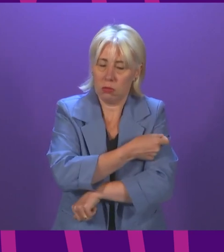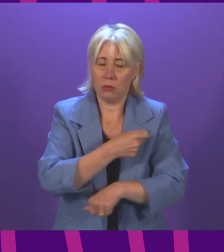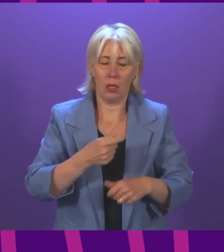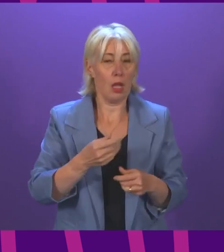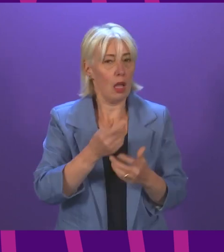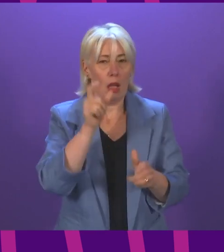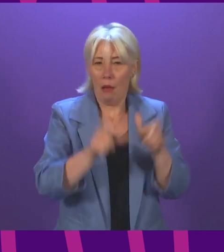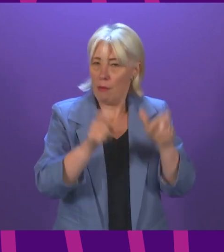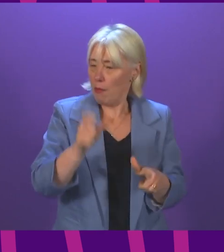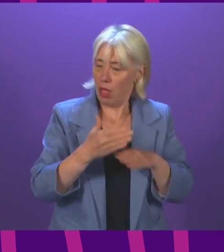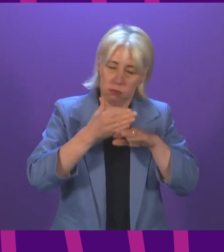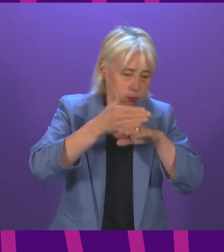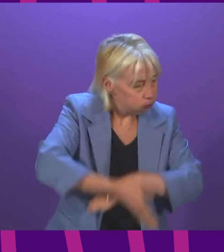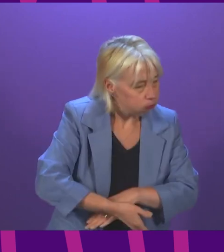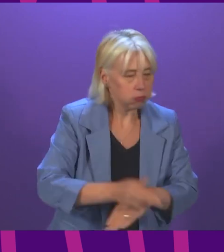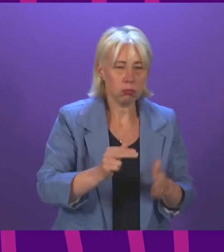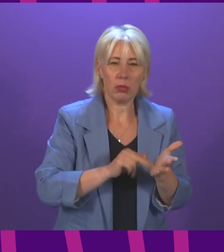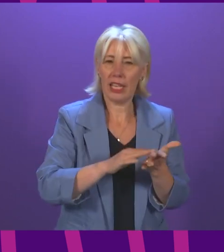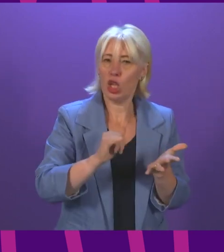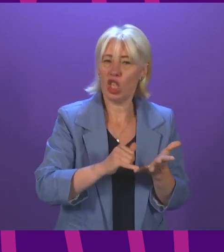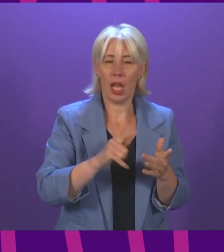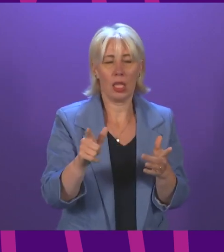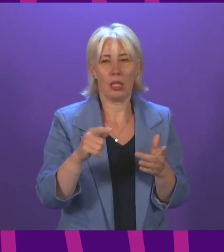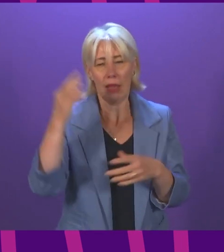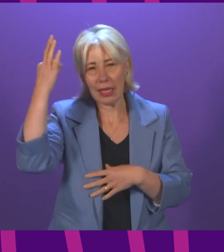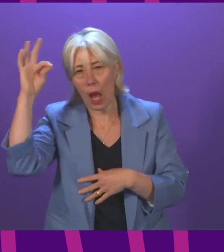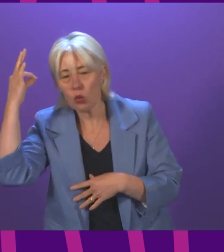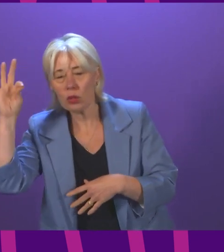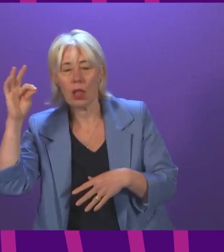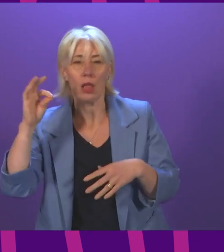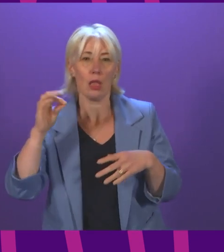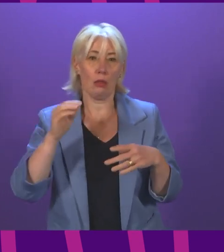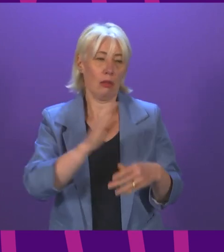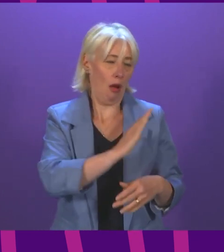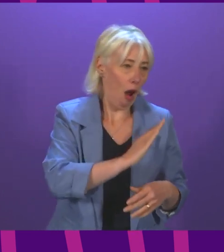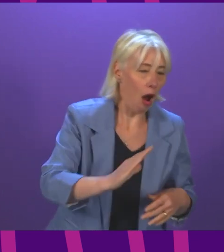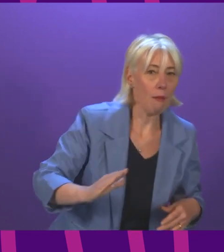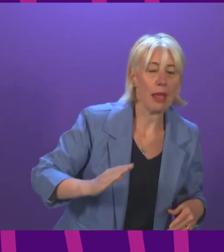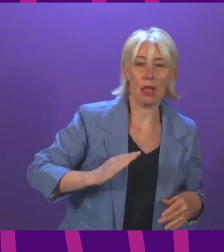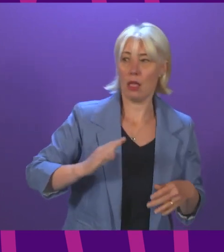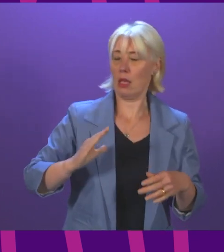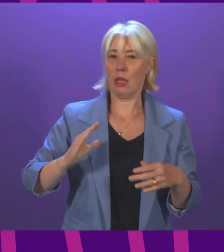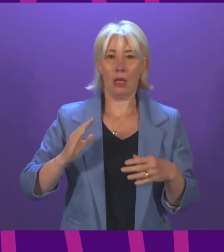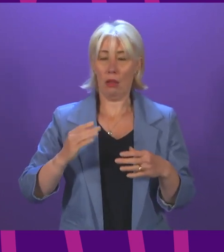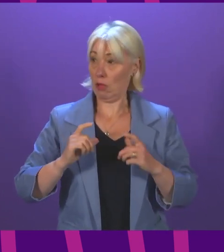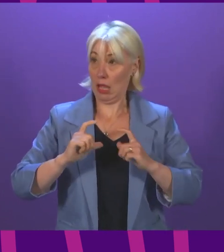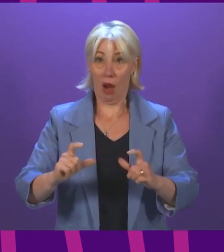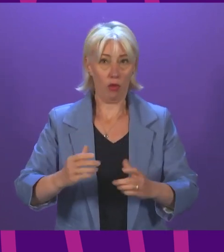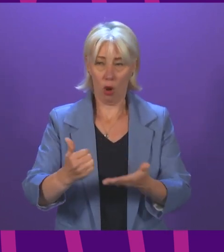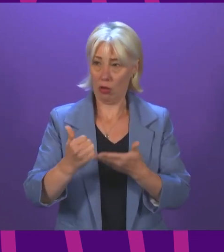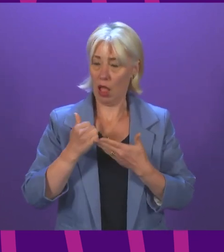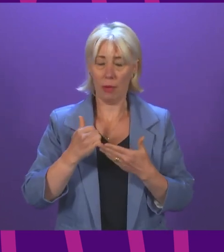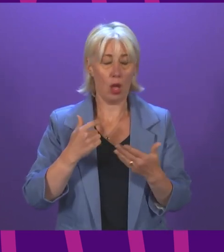tirelessly in our NHS, across local government, to those in the army that have helped out and continue to help out,